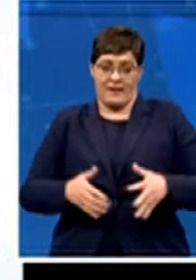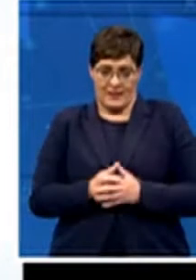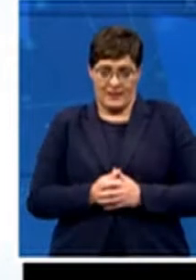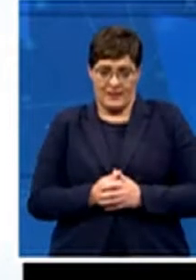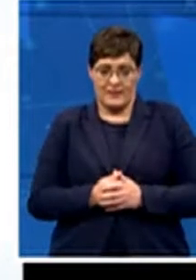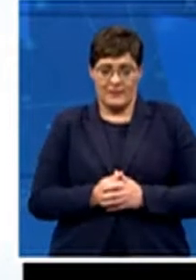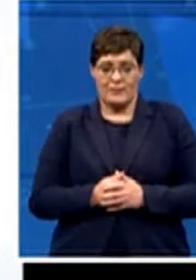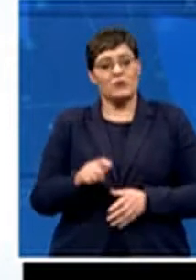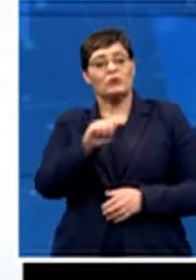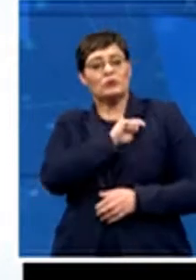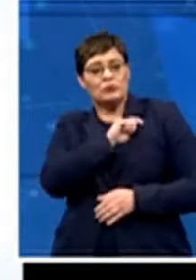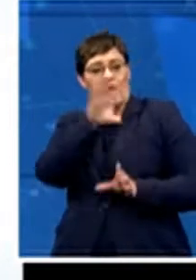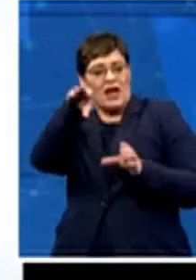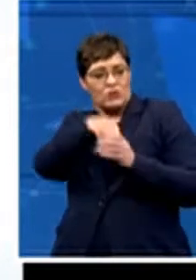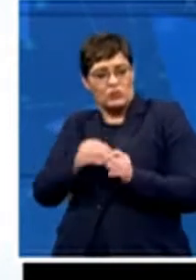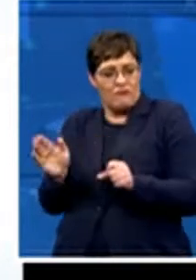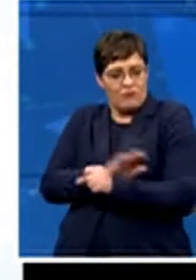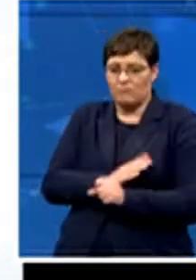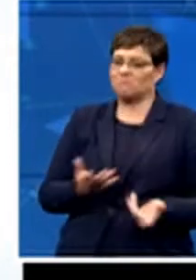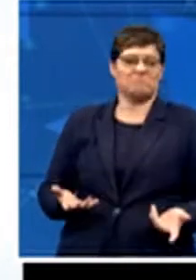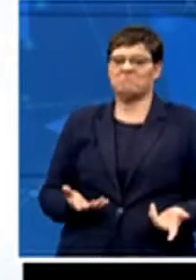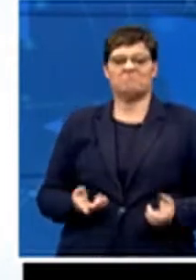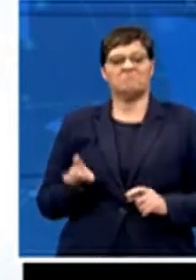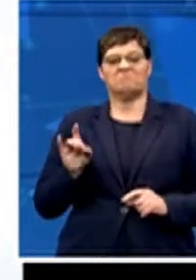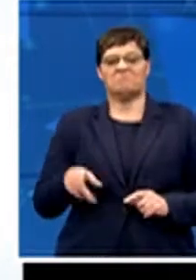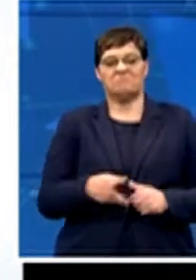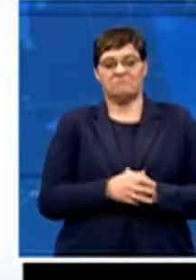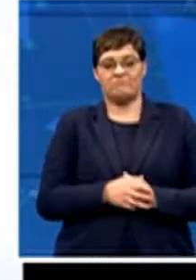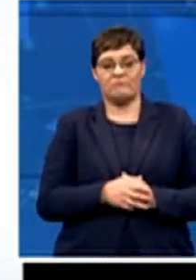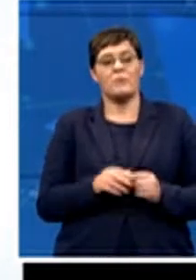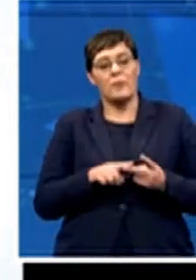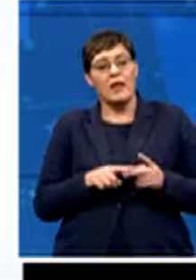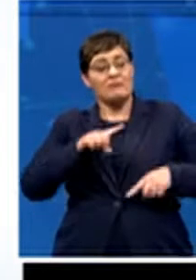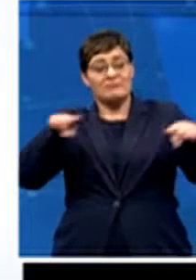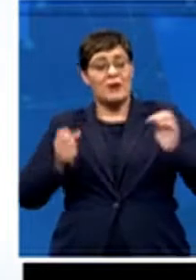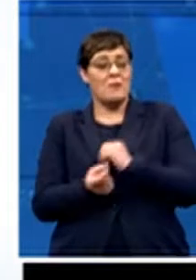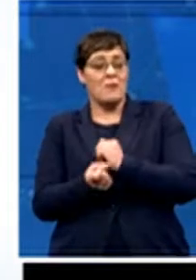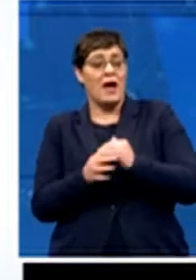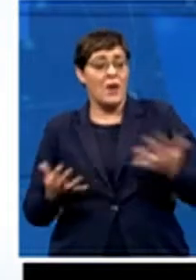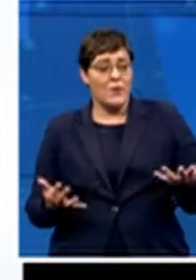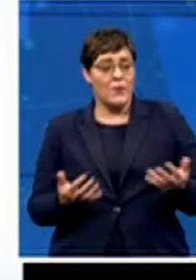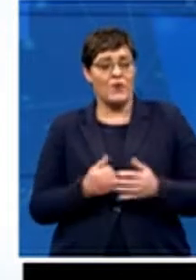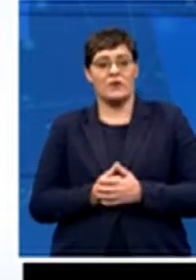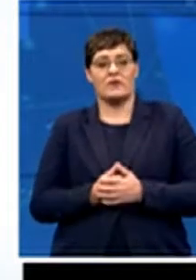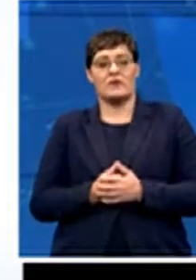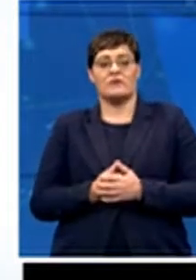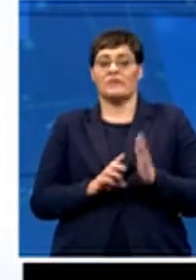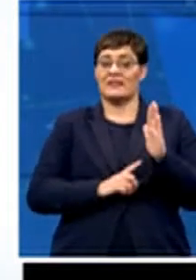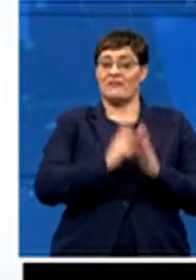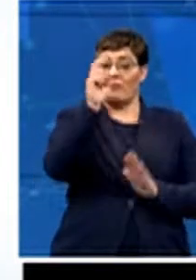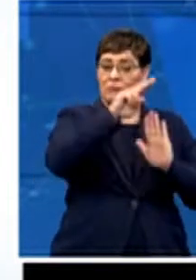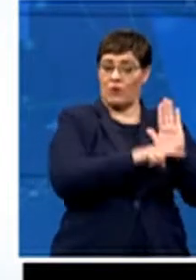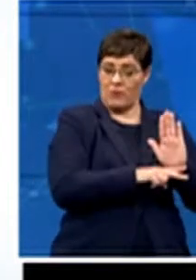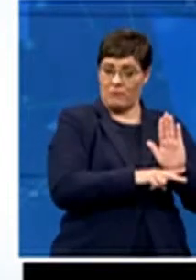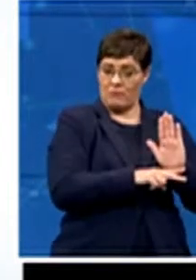So that came out. And it came out in a number of ways. One was in terms of the development program. There was a great feeling that after the